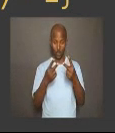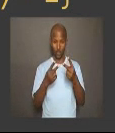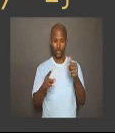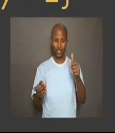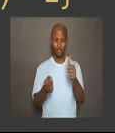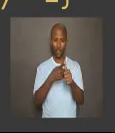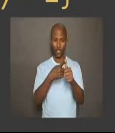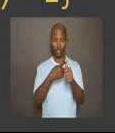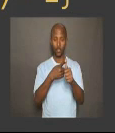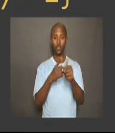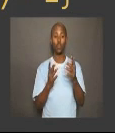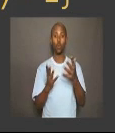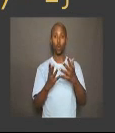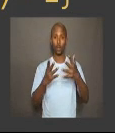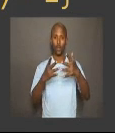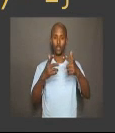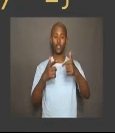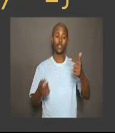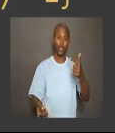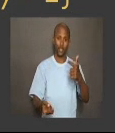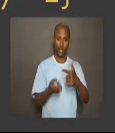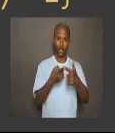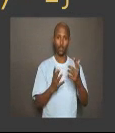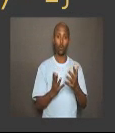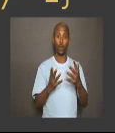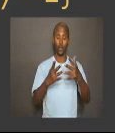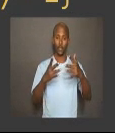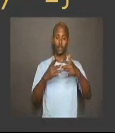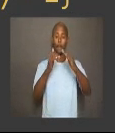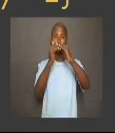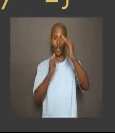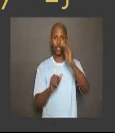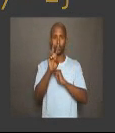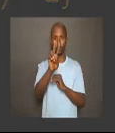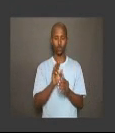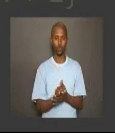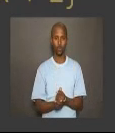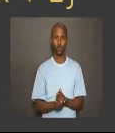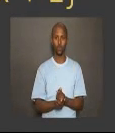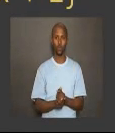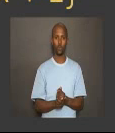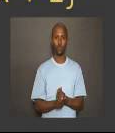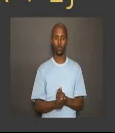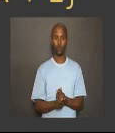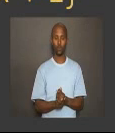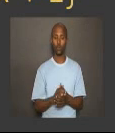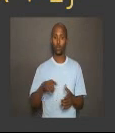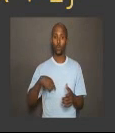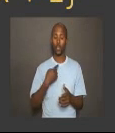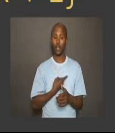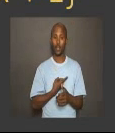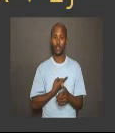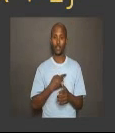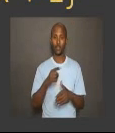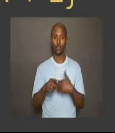coordinate is is the second coordinate minus 2. We can thereby